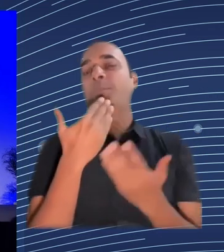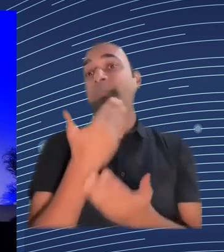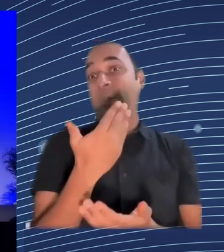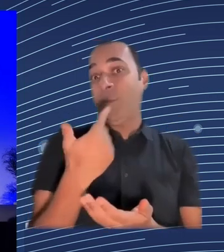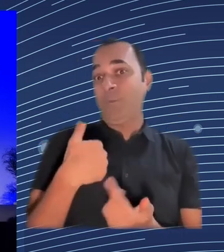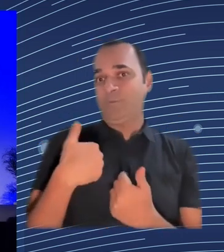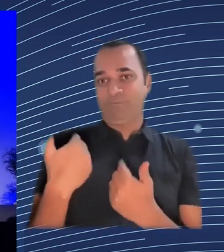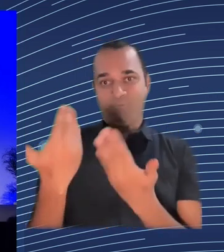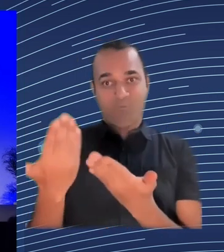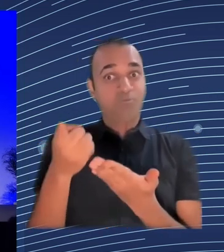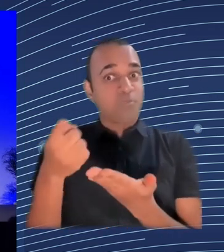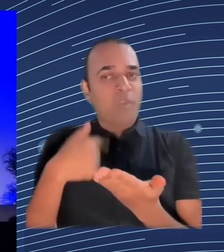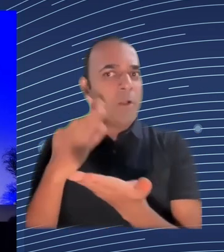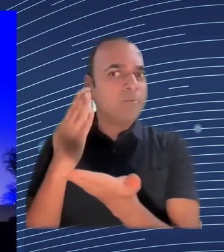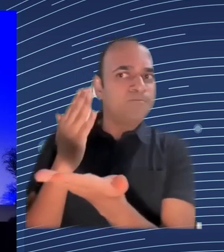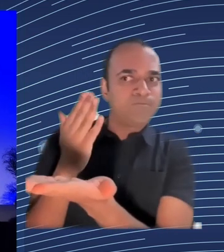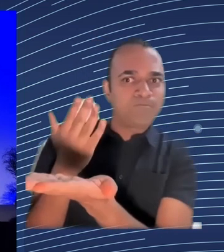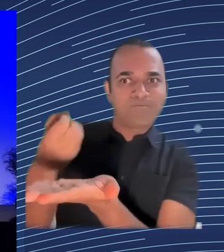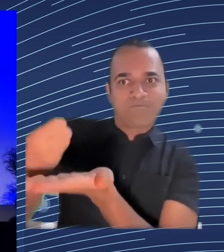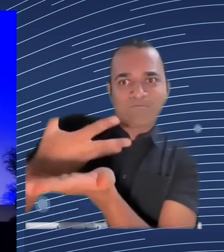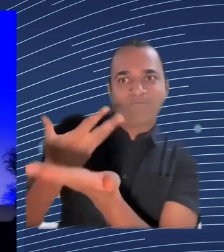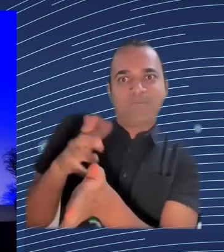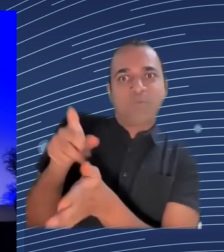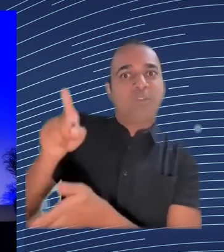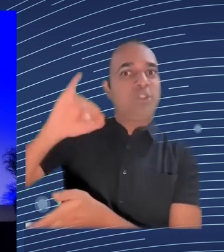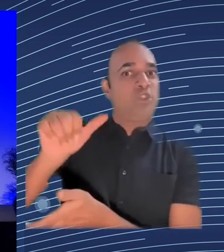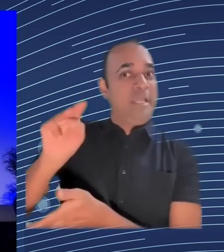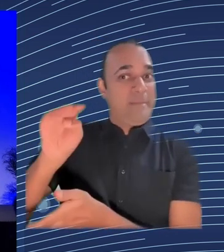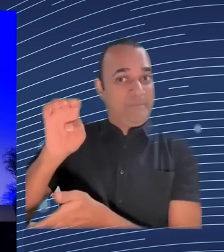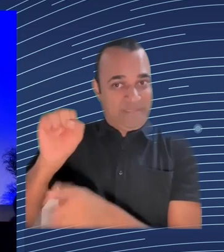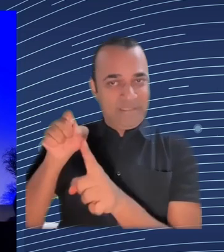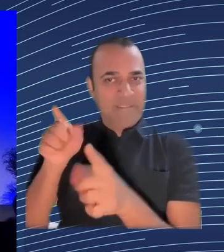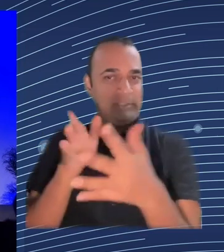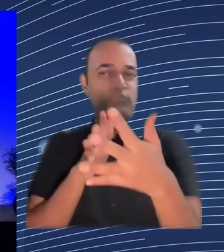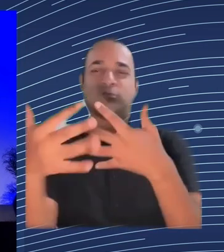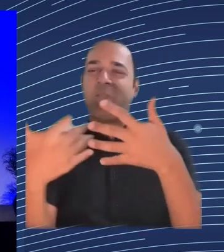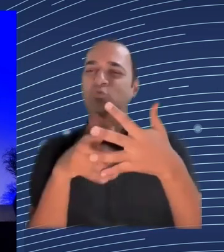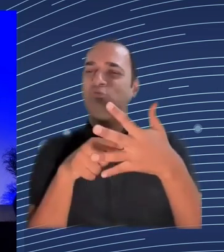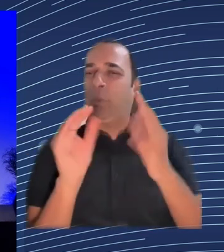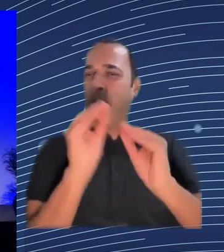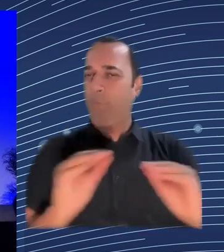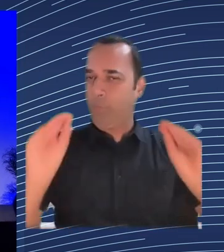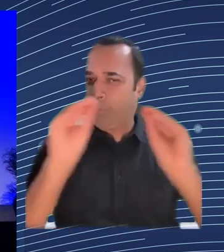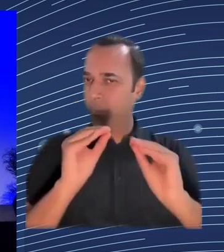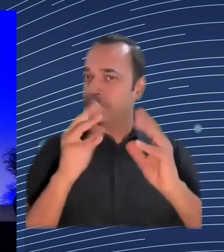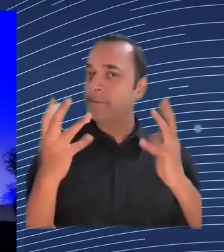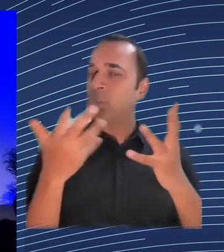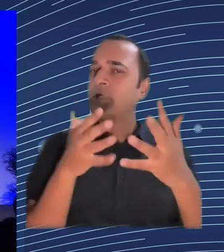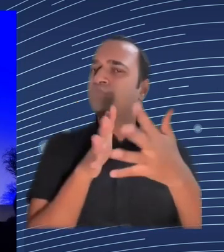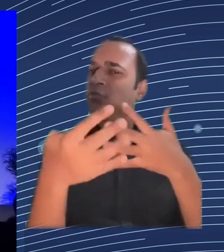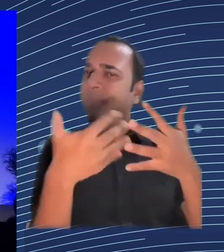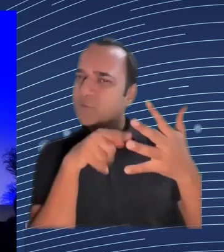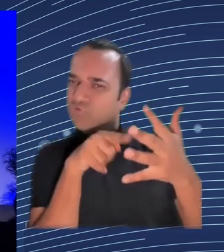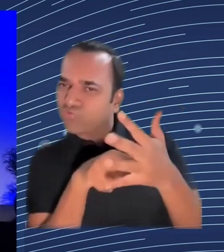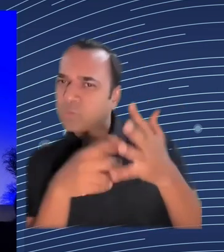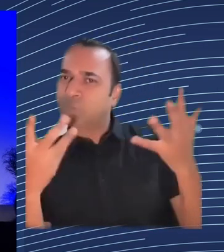us about that yeah well the thing here is that we talk a lot about transparency and actually I think